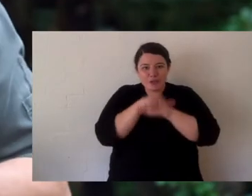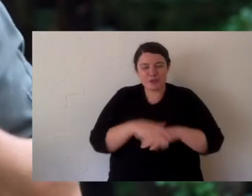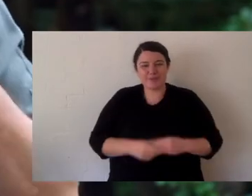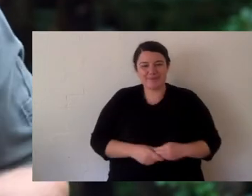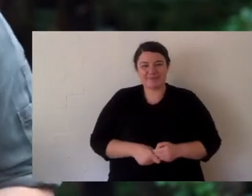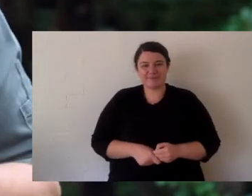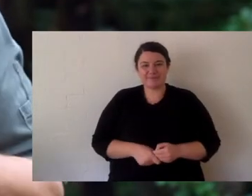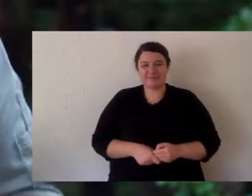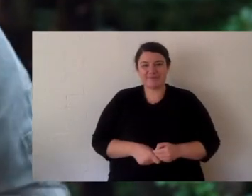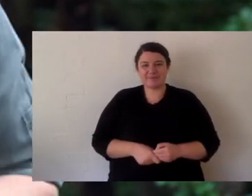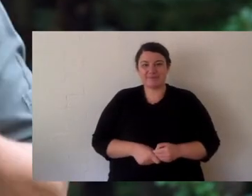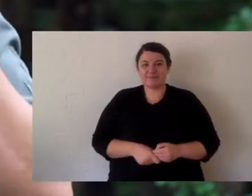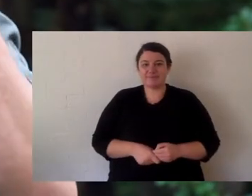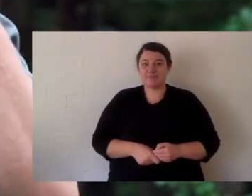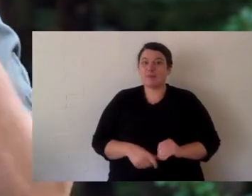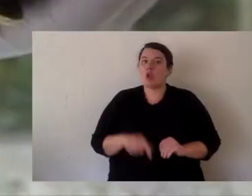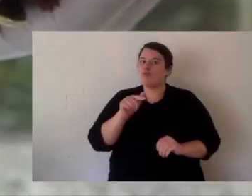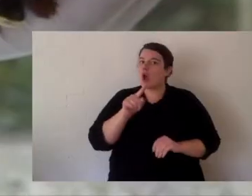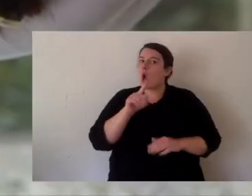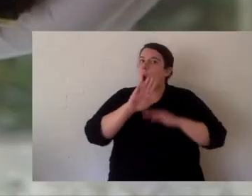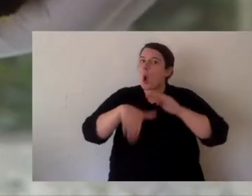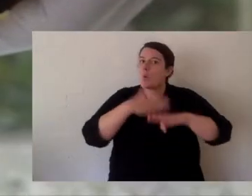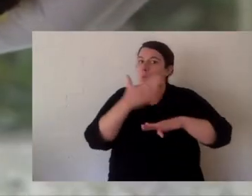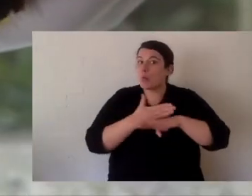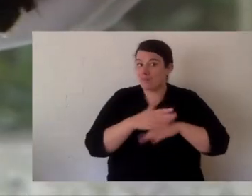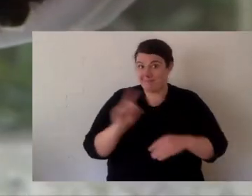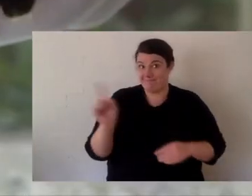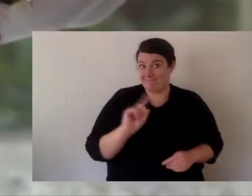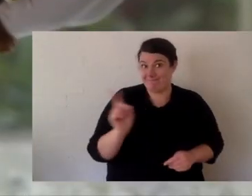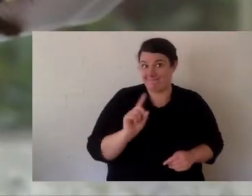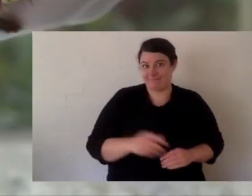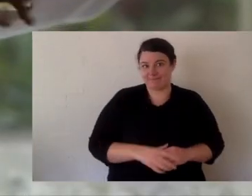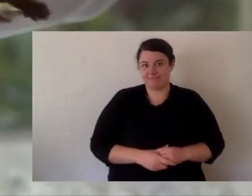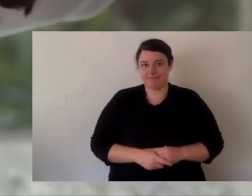numbers and play a significant role towards turtle conservation.